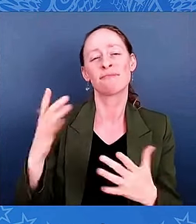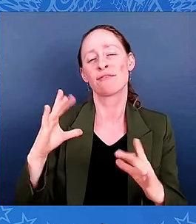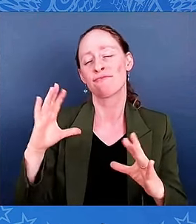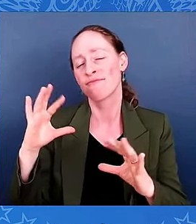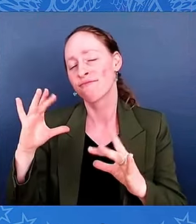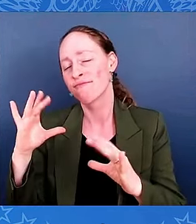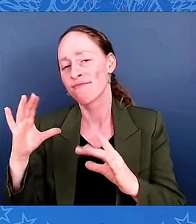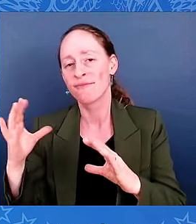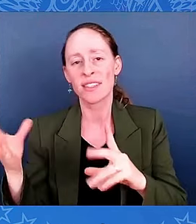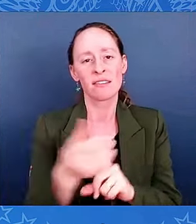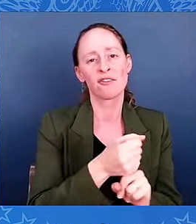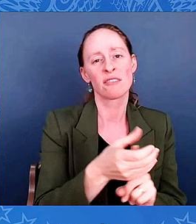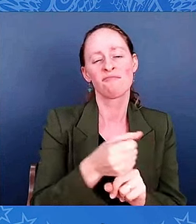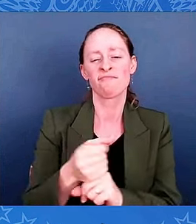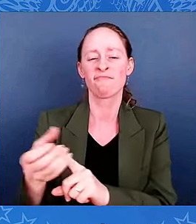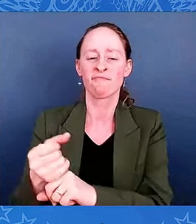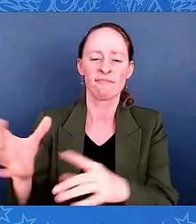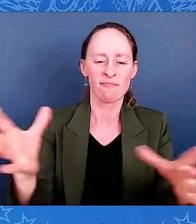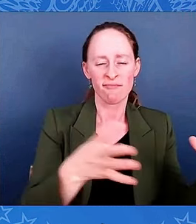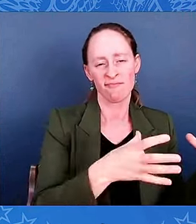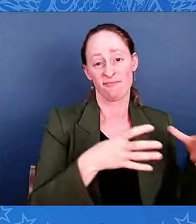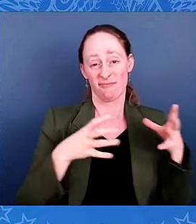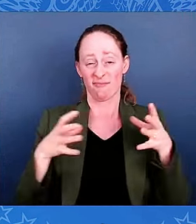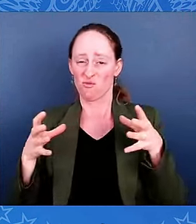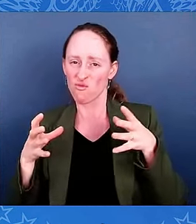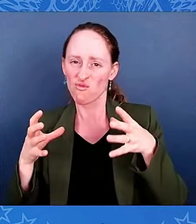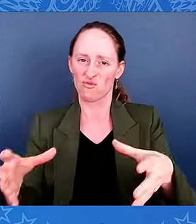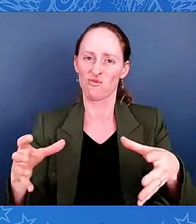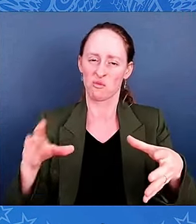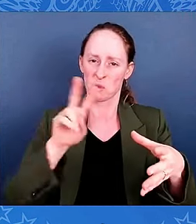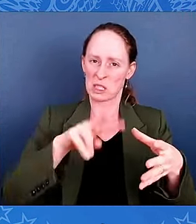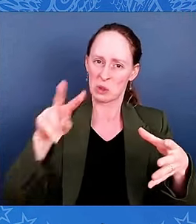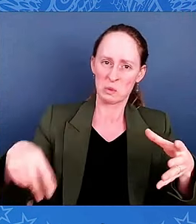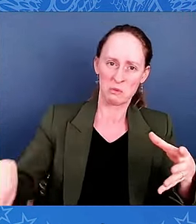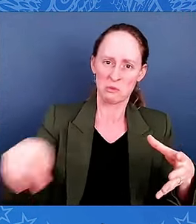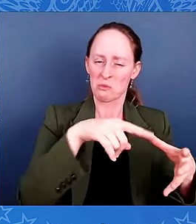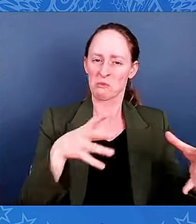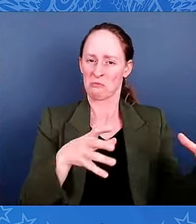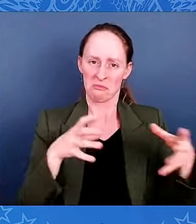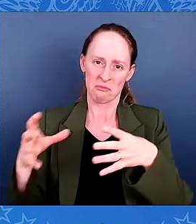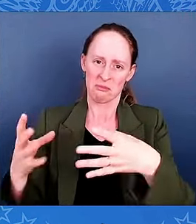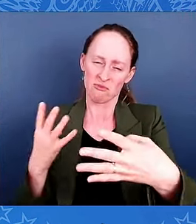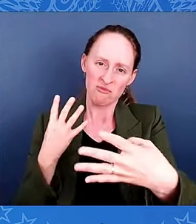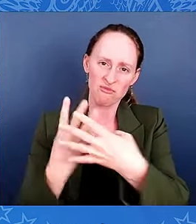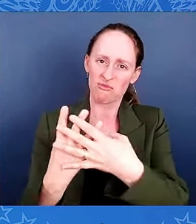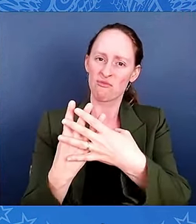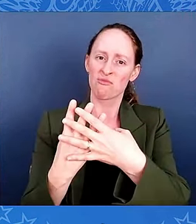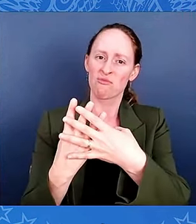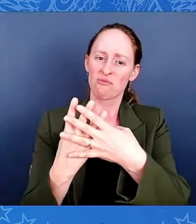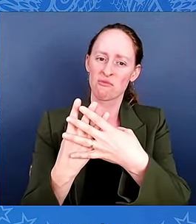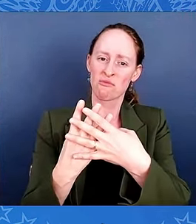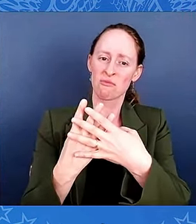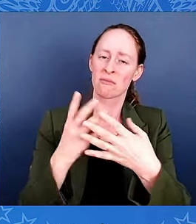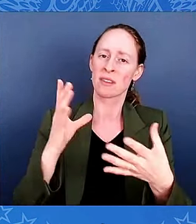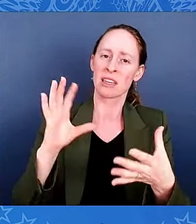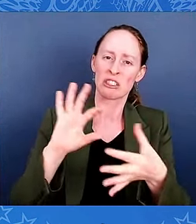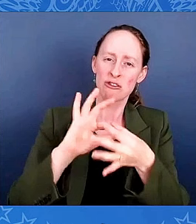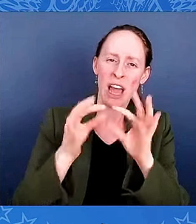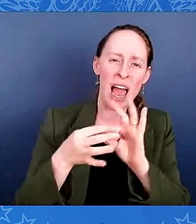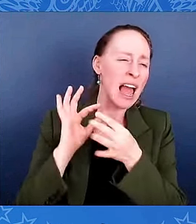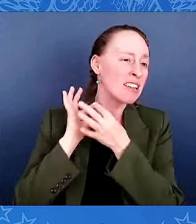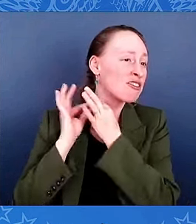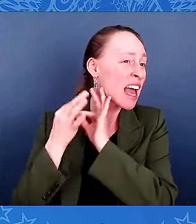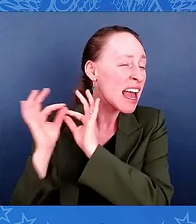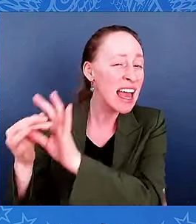held in a tiny underground room, chained by their necks and their wrists, starved. Still, the